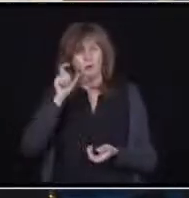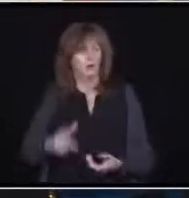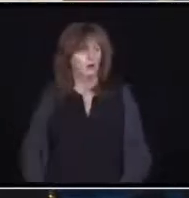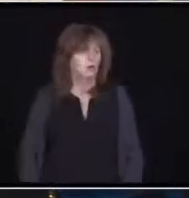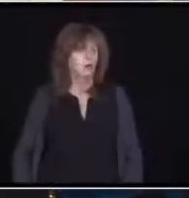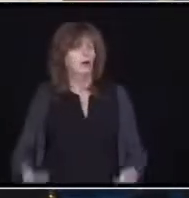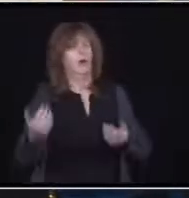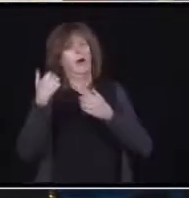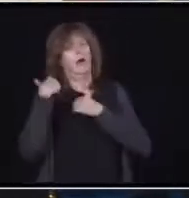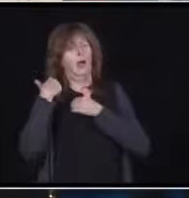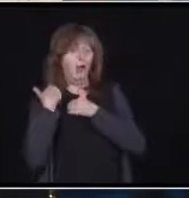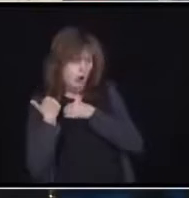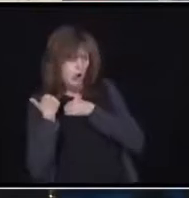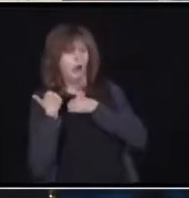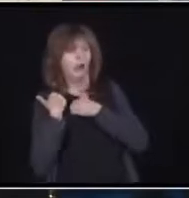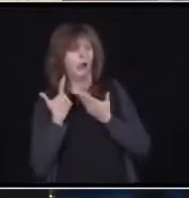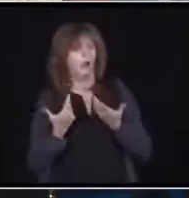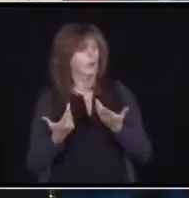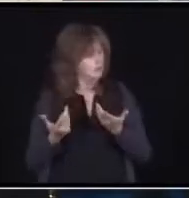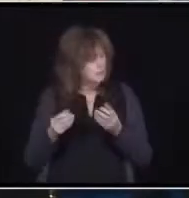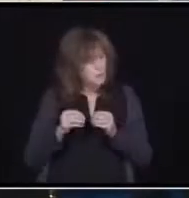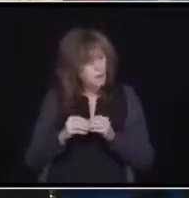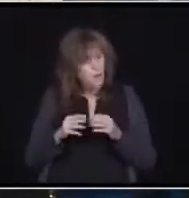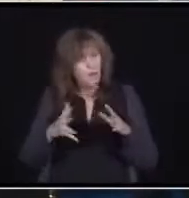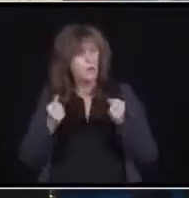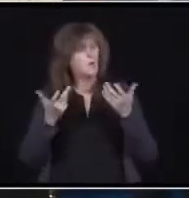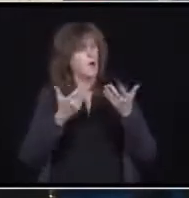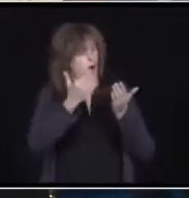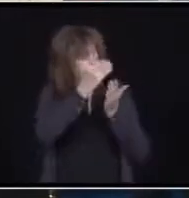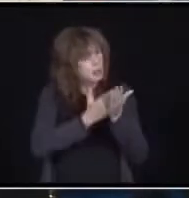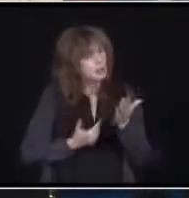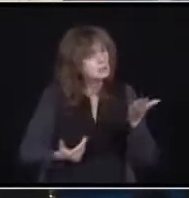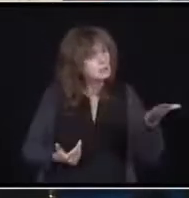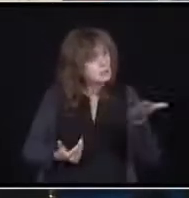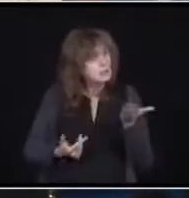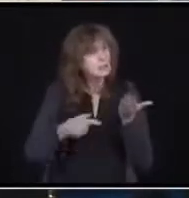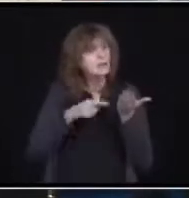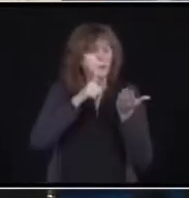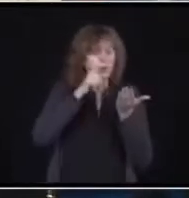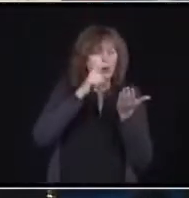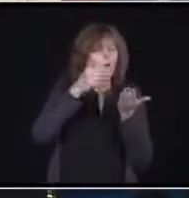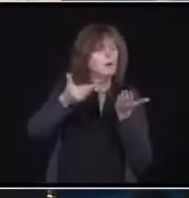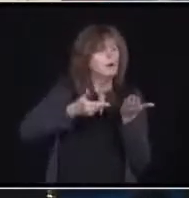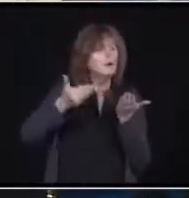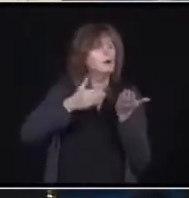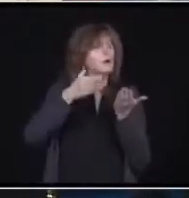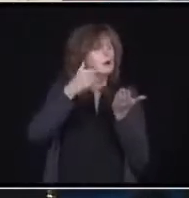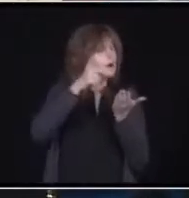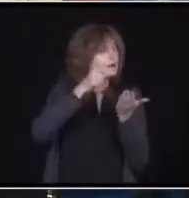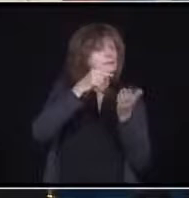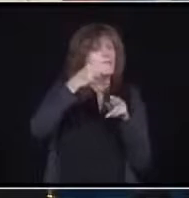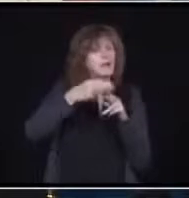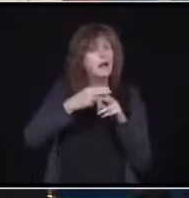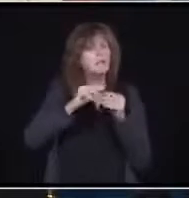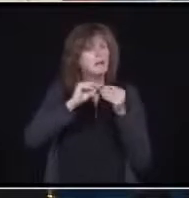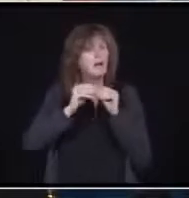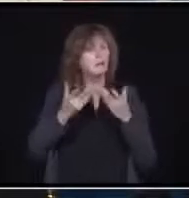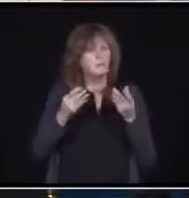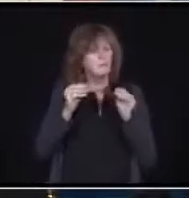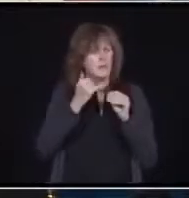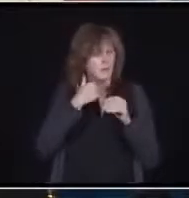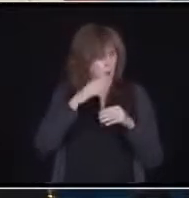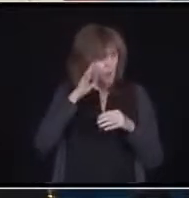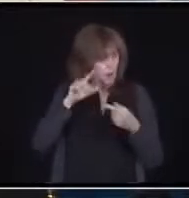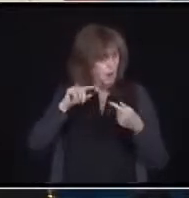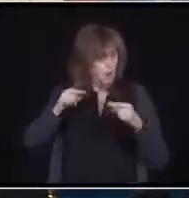So the quicker we can just give up the names and the phone numbers, there's nothing wrong with it. We aren't going to do anything bad to them. We just got to